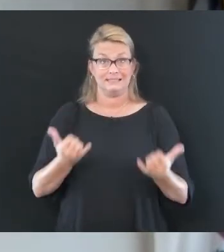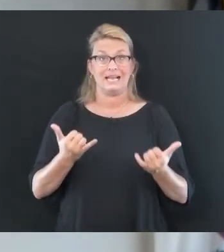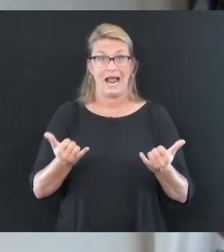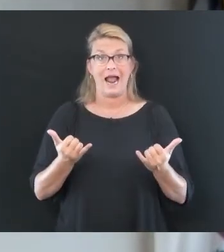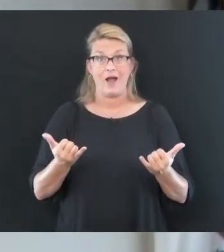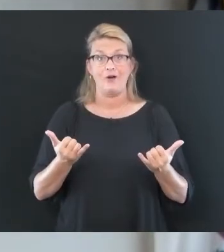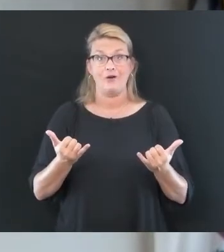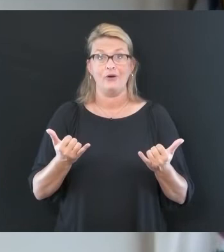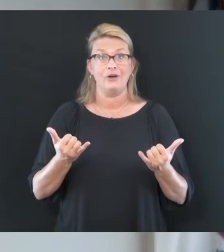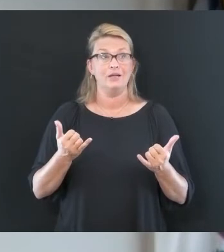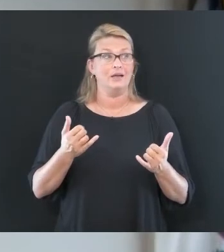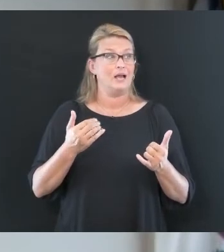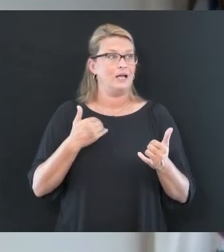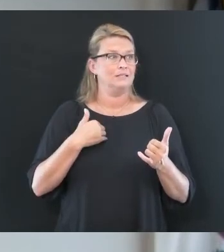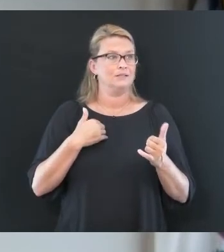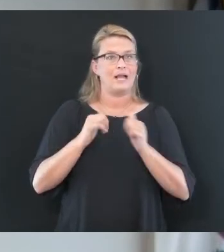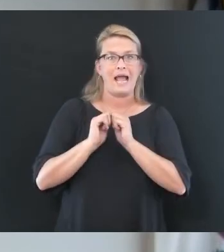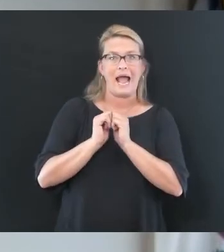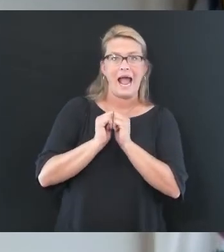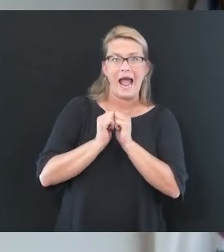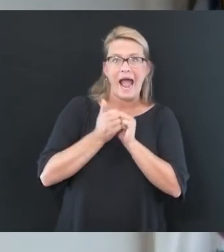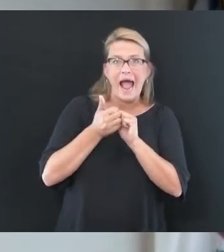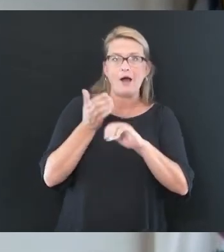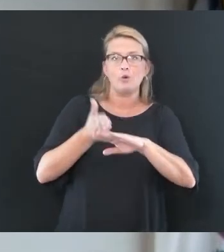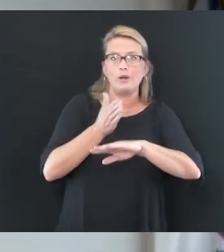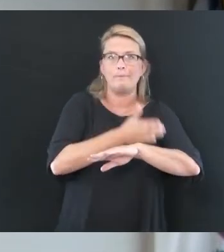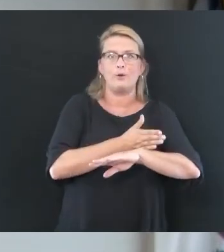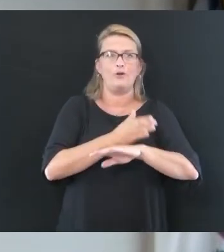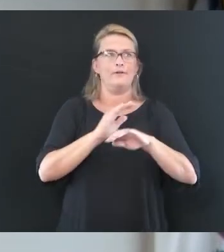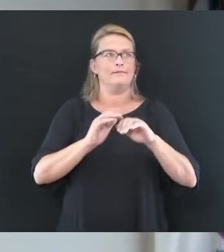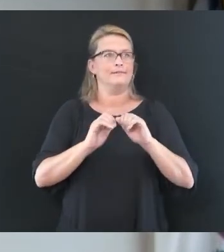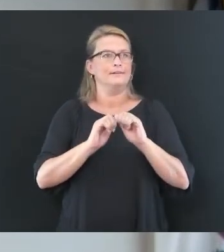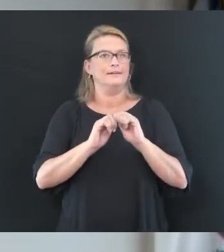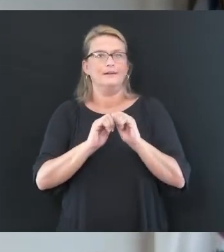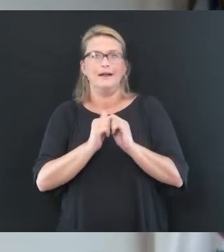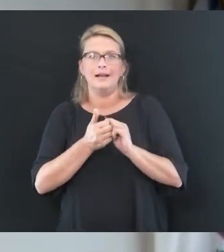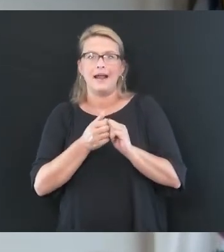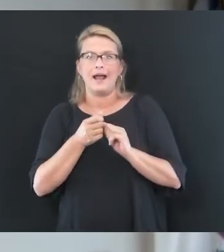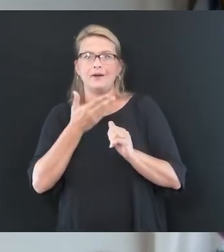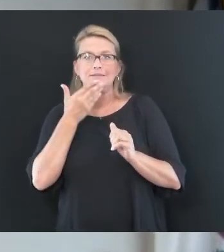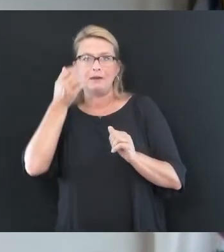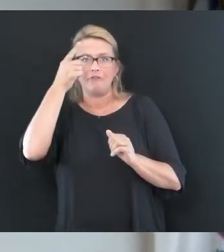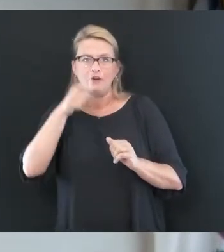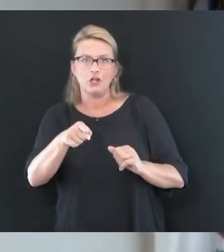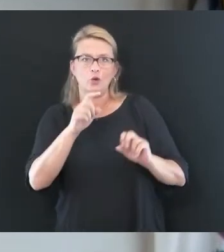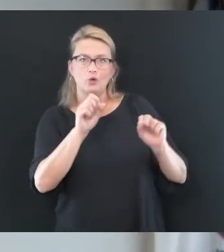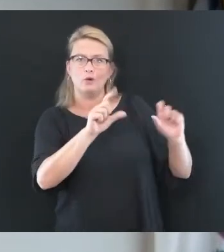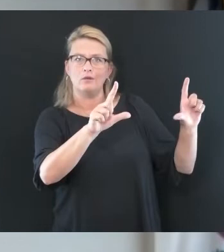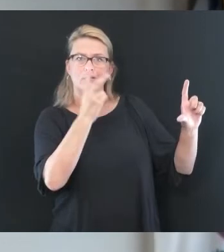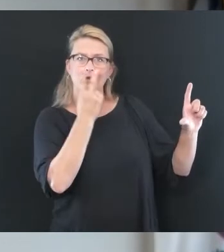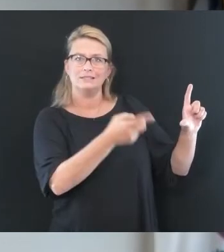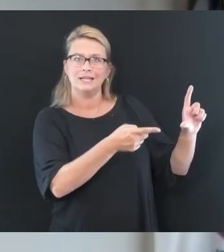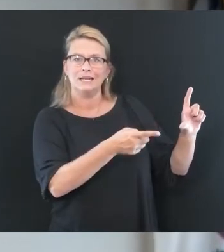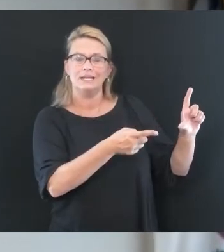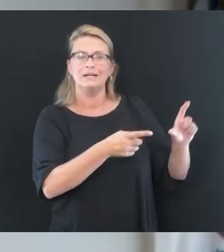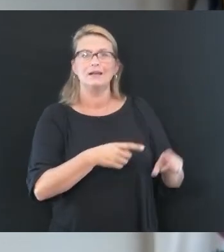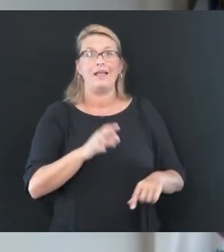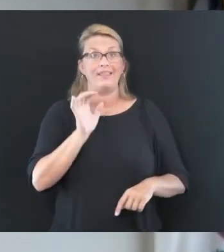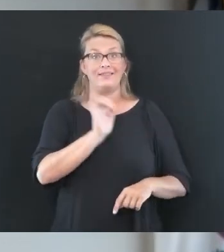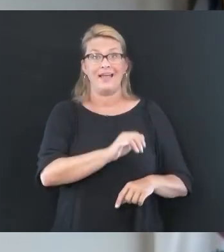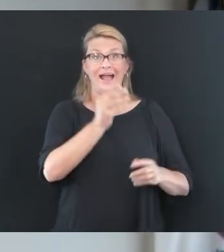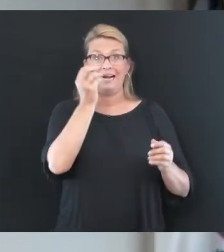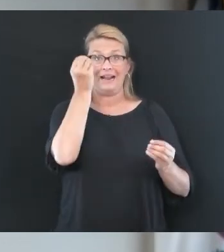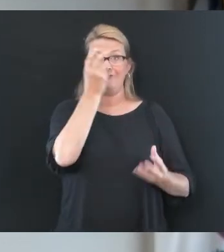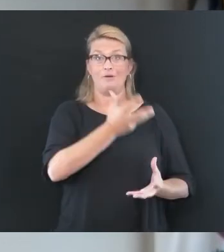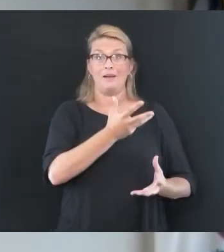we move through this, how to improve it and how to make it better. So I hope that helps. The data that is used to make the